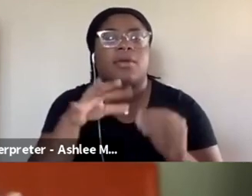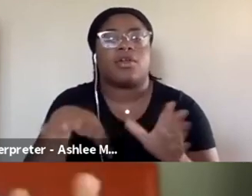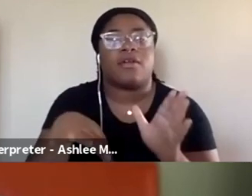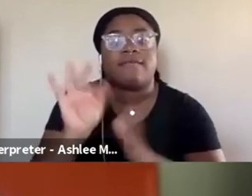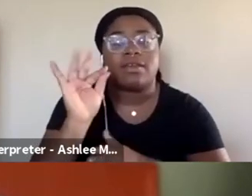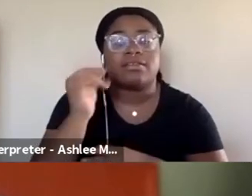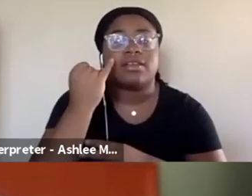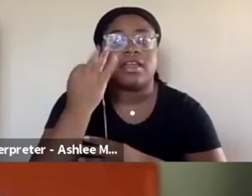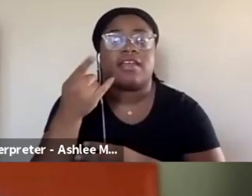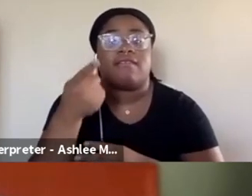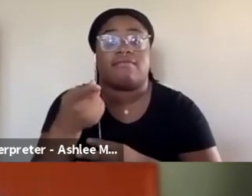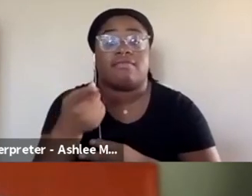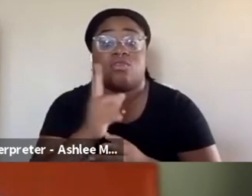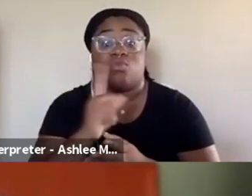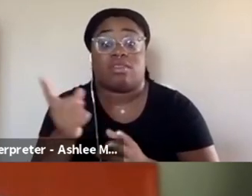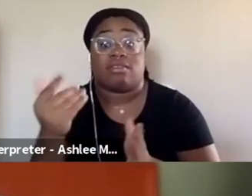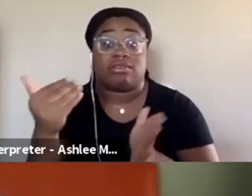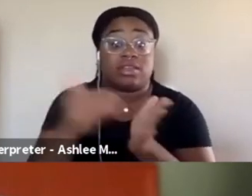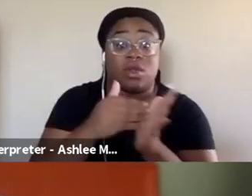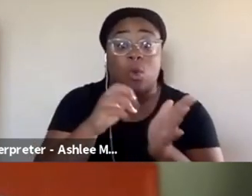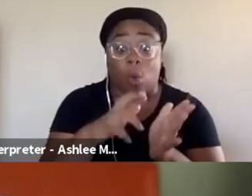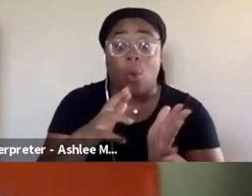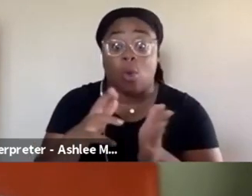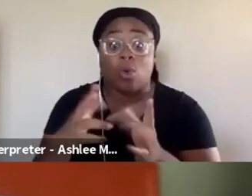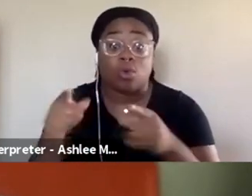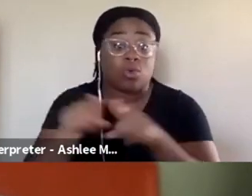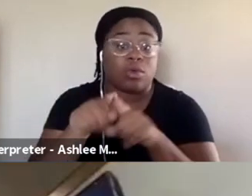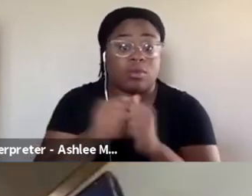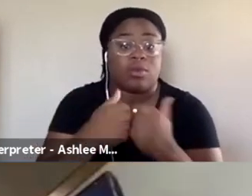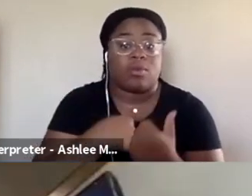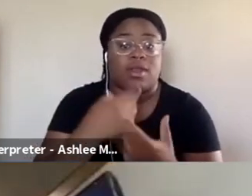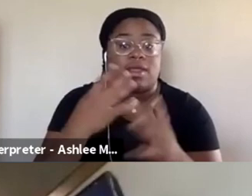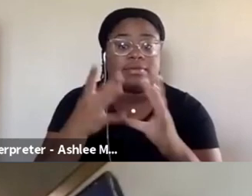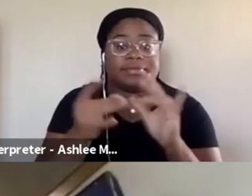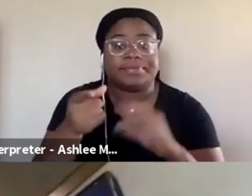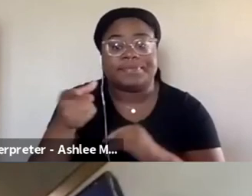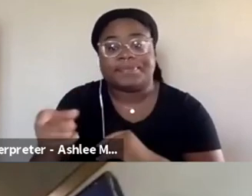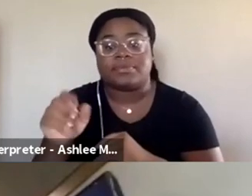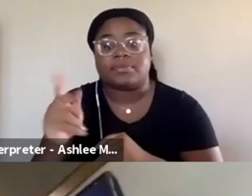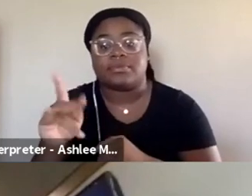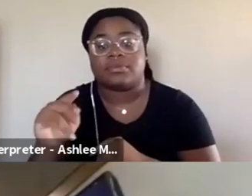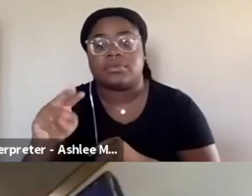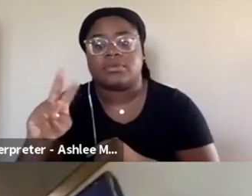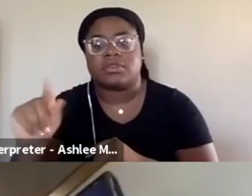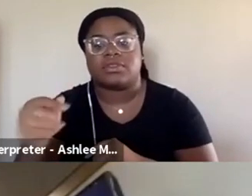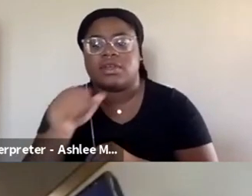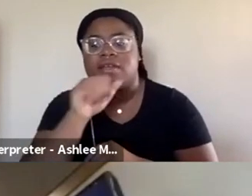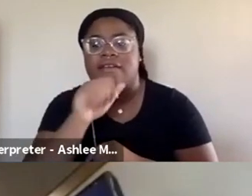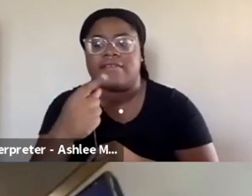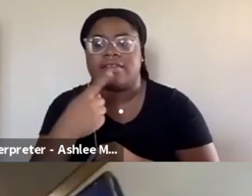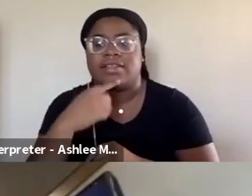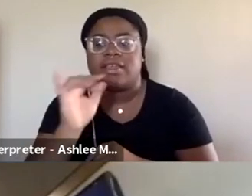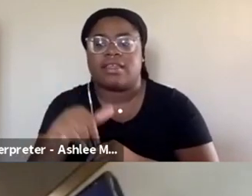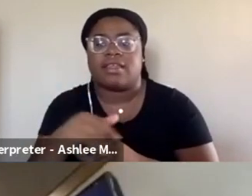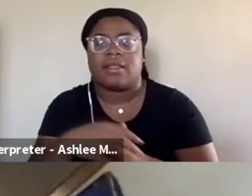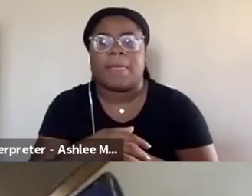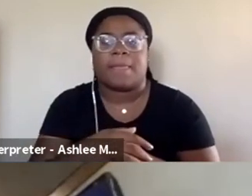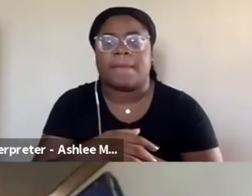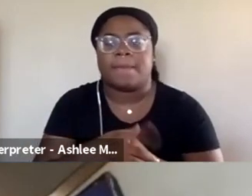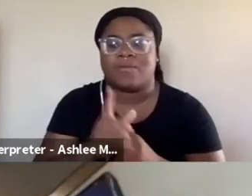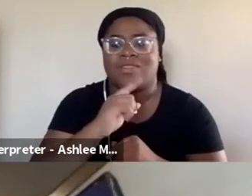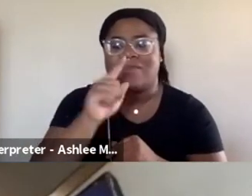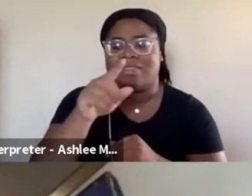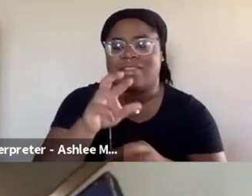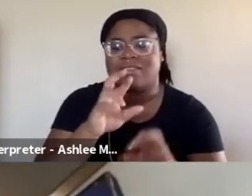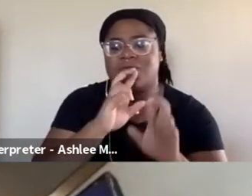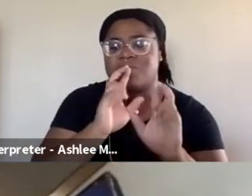they are counter to what I'm, what I'm saying? Absolutely. I'd love to talk about that. You know, I think, you know, you know, especially with this report,